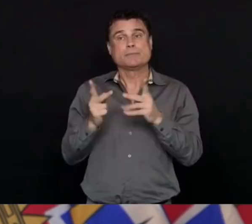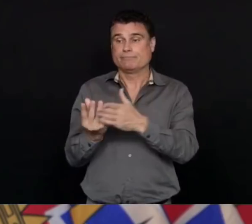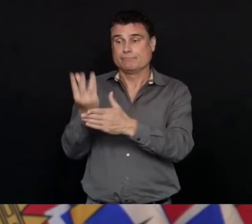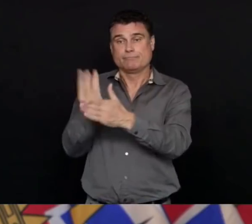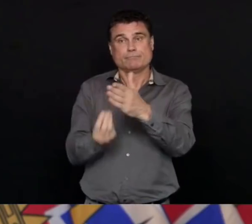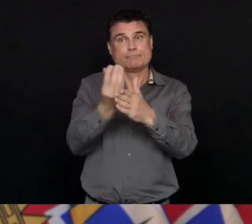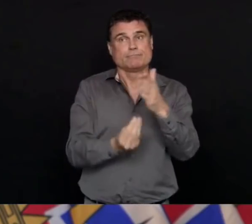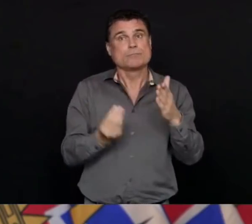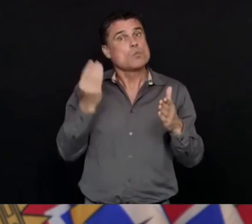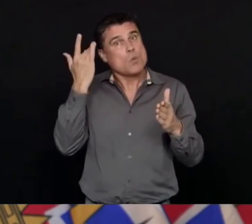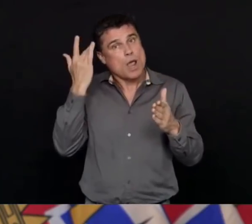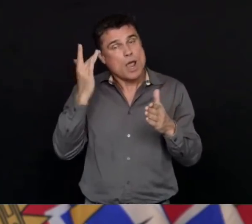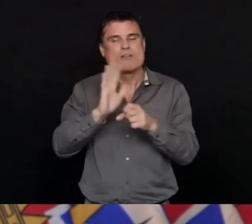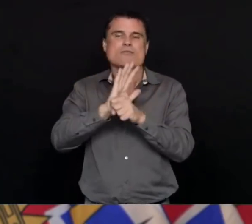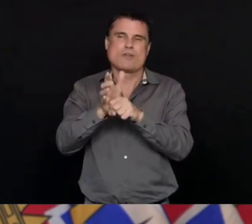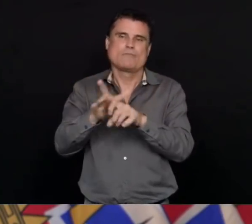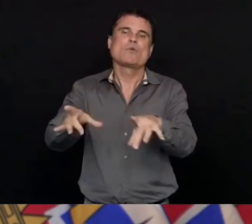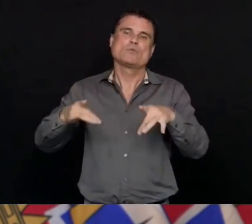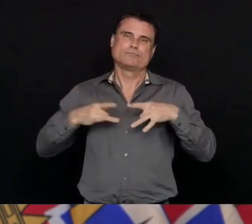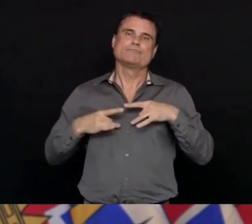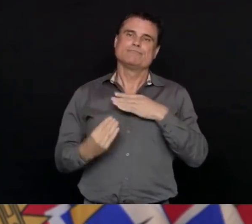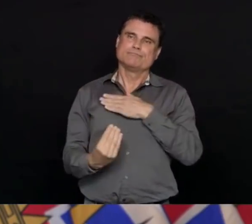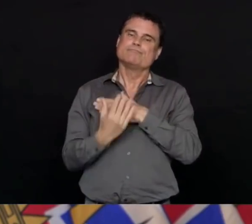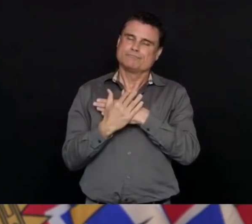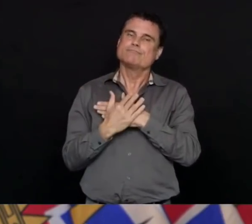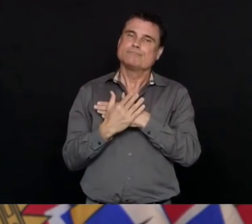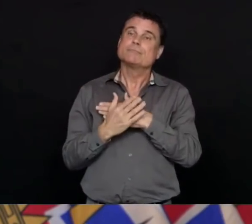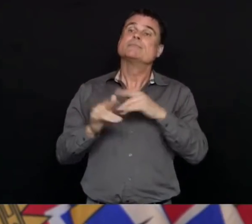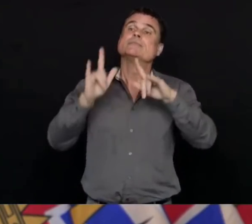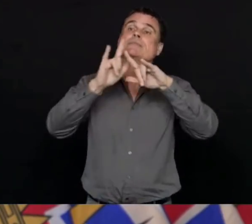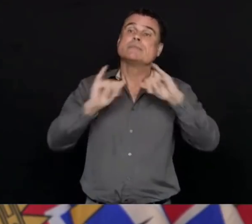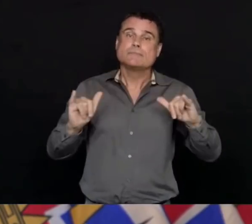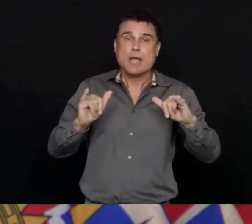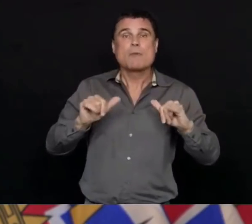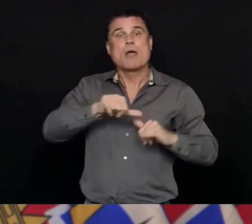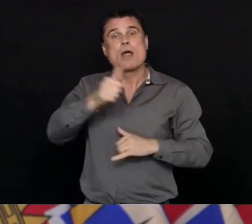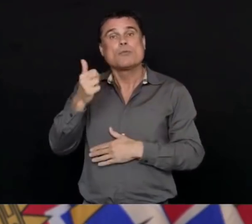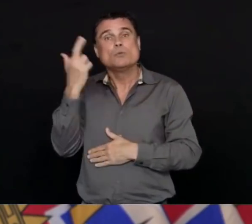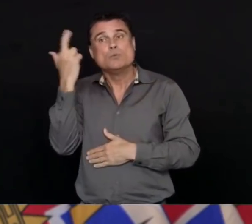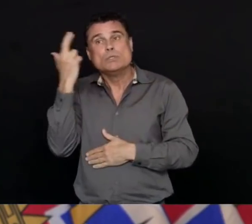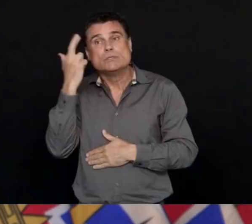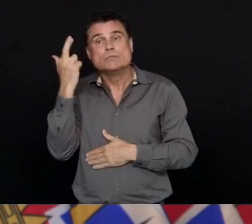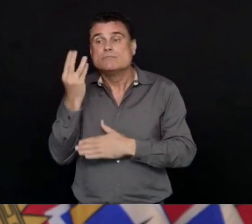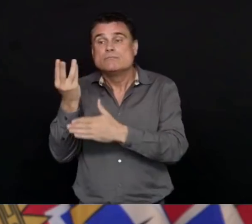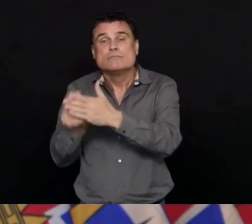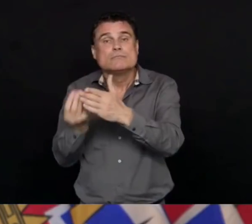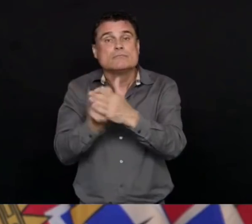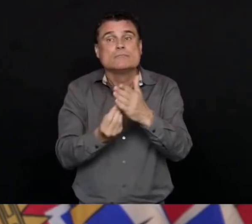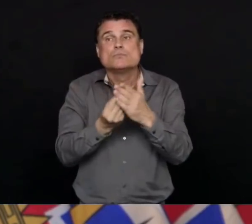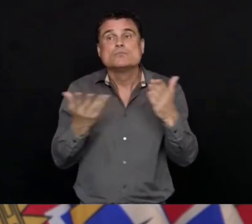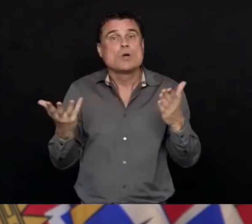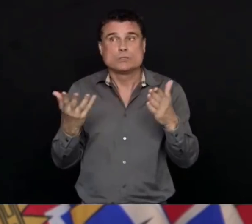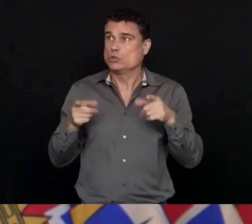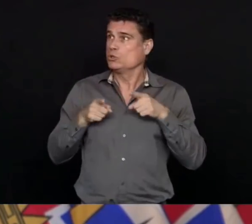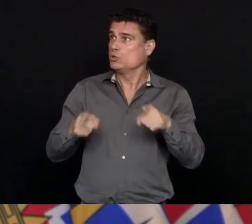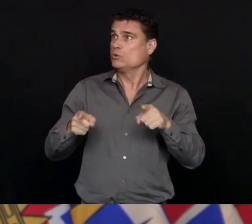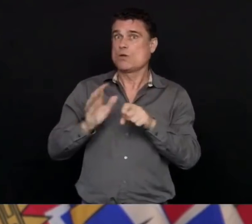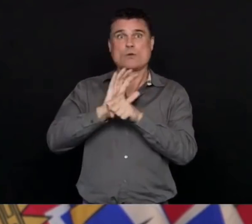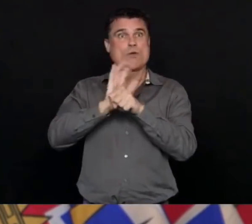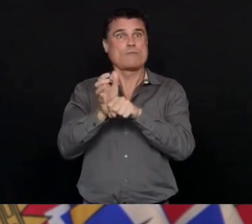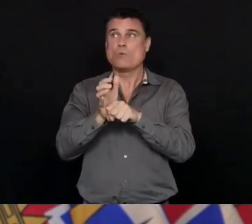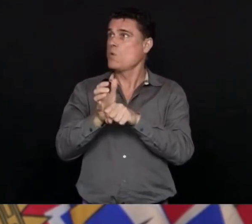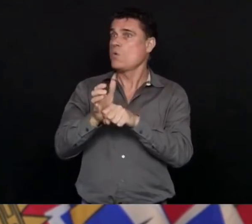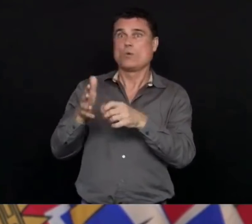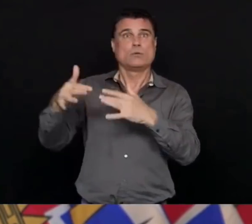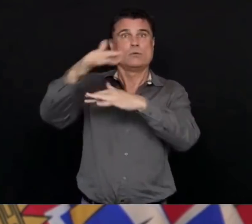as we've had in the past. We also have an outbreak as we reported a week or